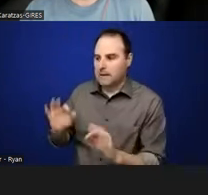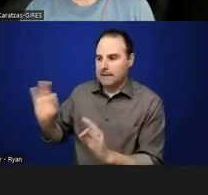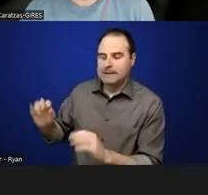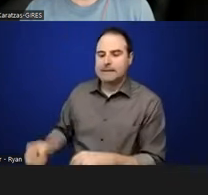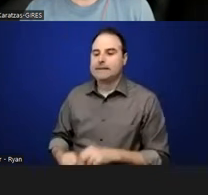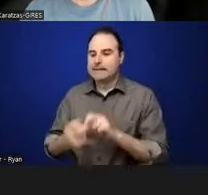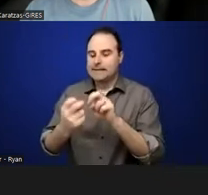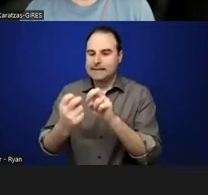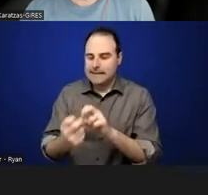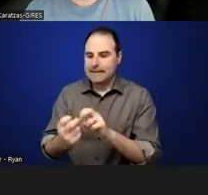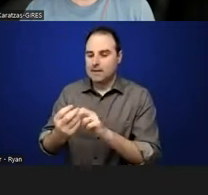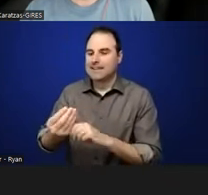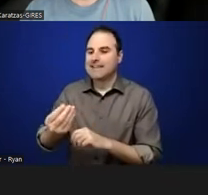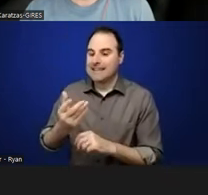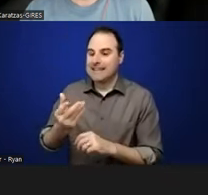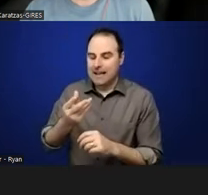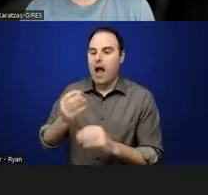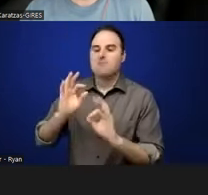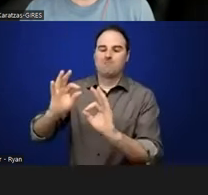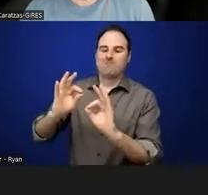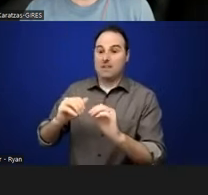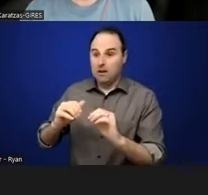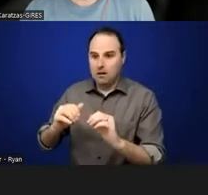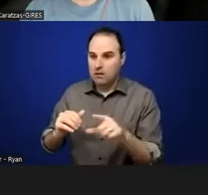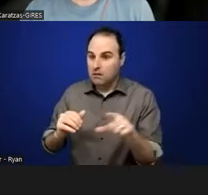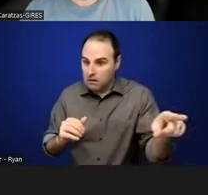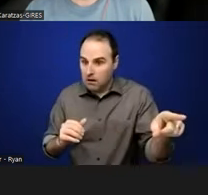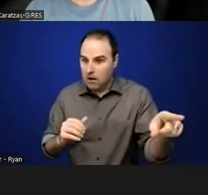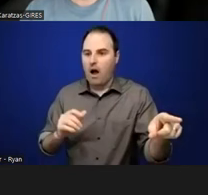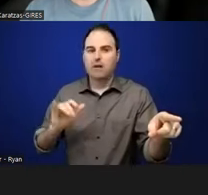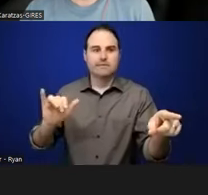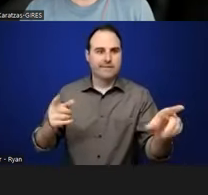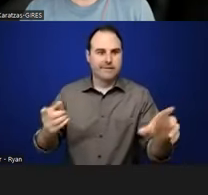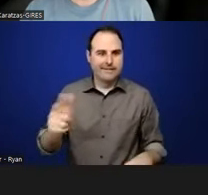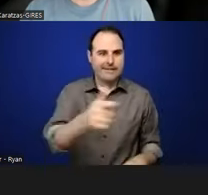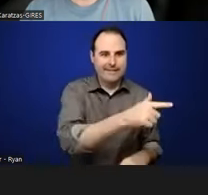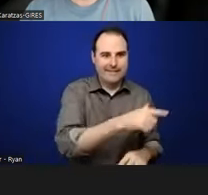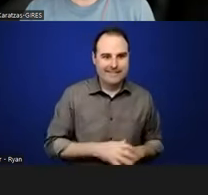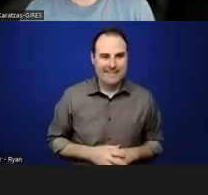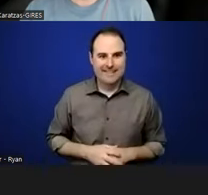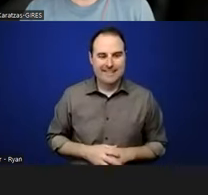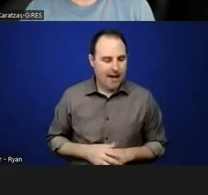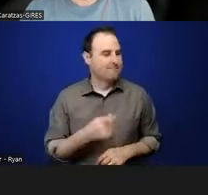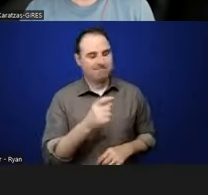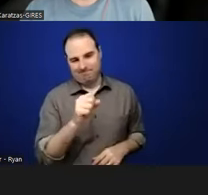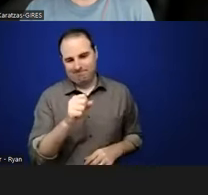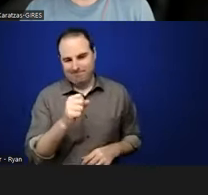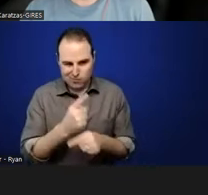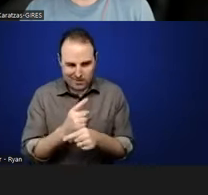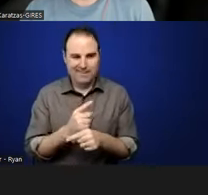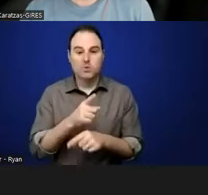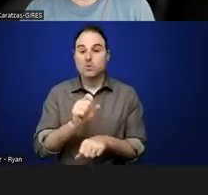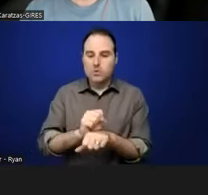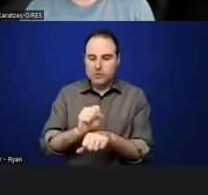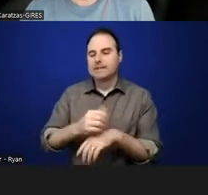thing for me is I believe in iteration, right? So it's like you work up to a certain point and then you make something public and then you try to learn